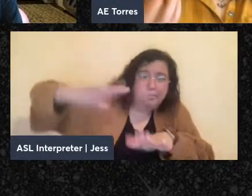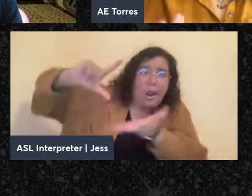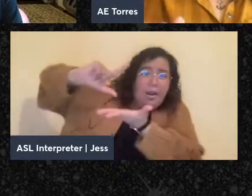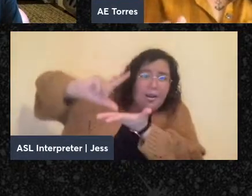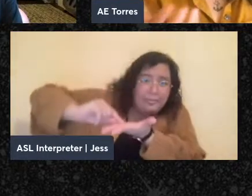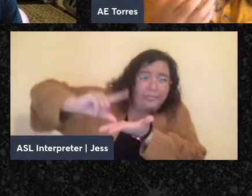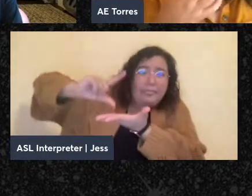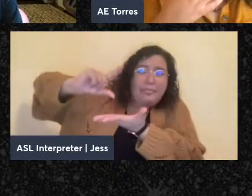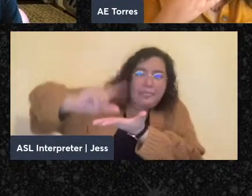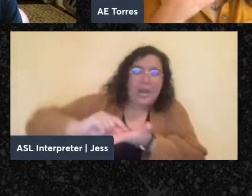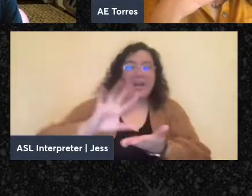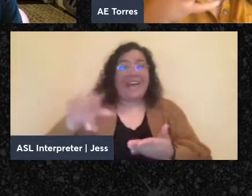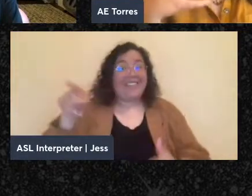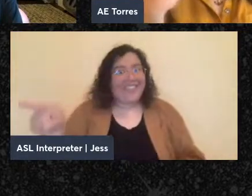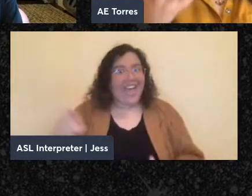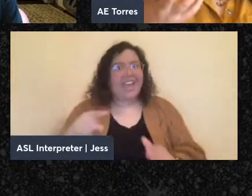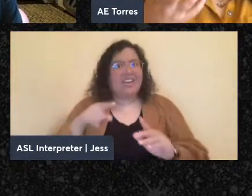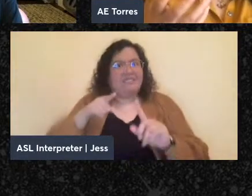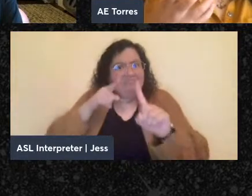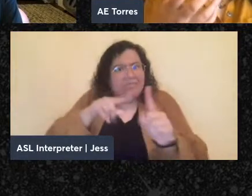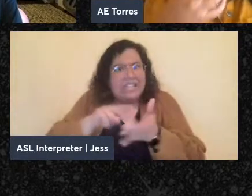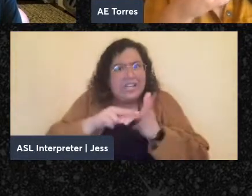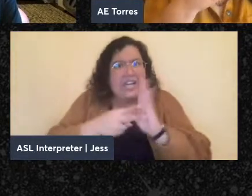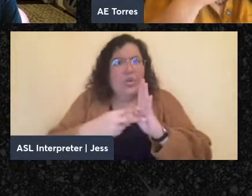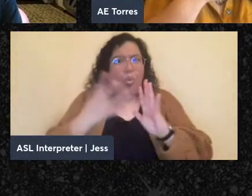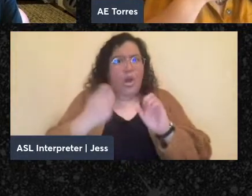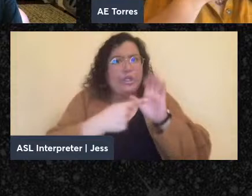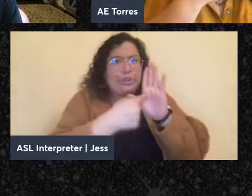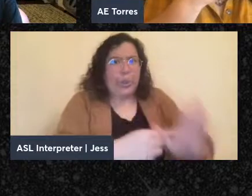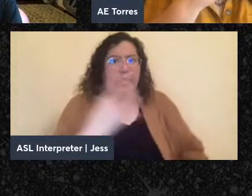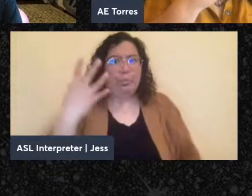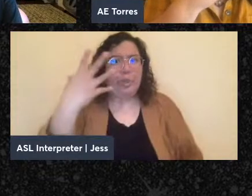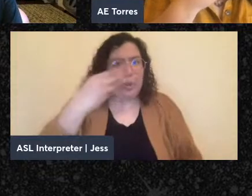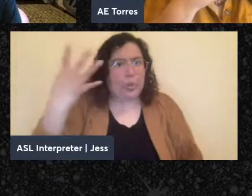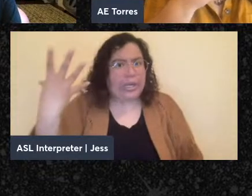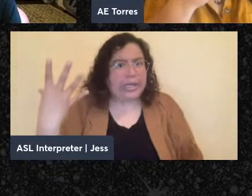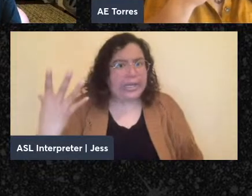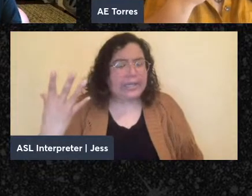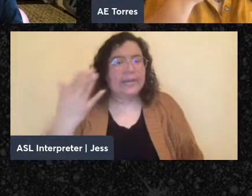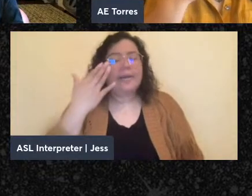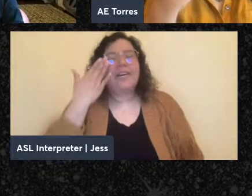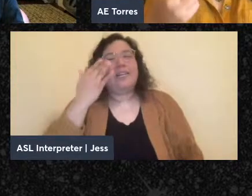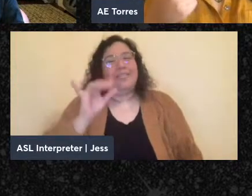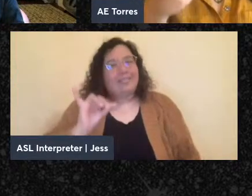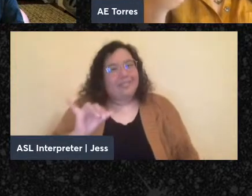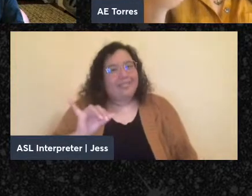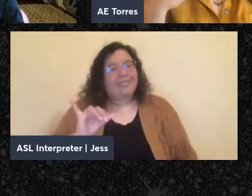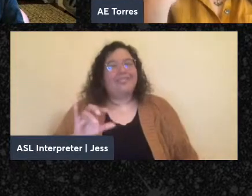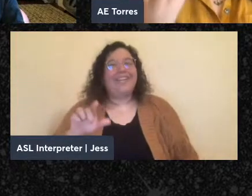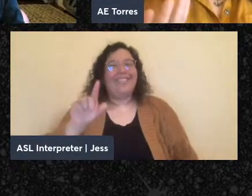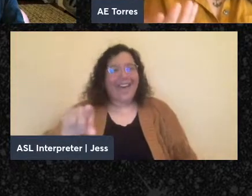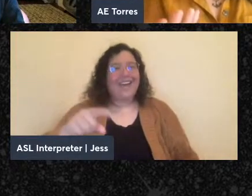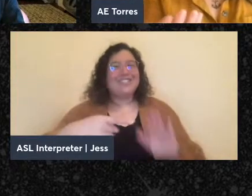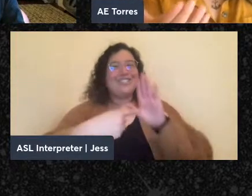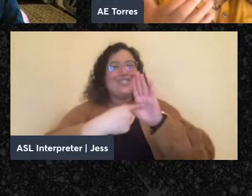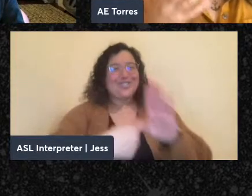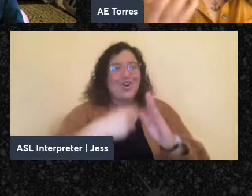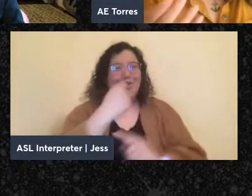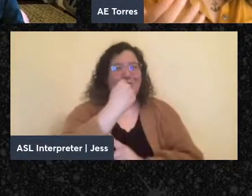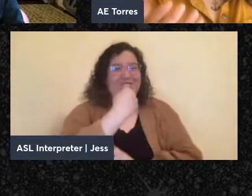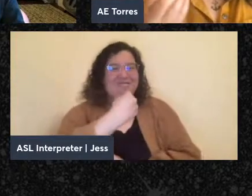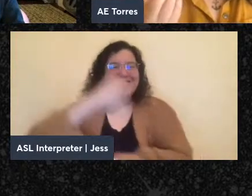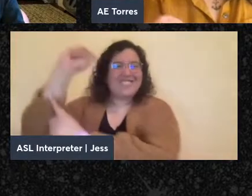on beauty is. So I think this is one particular aspect in terms of resistance to austerity